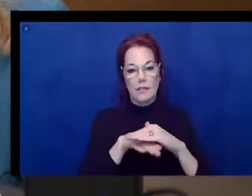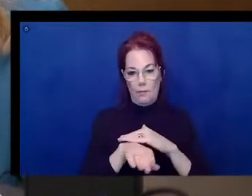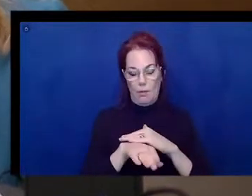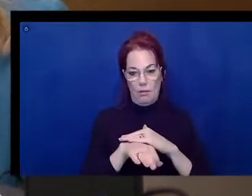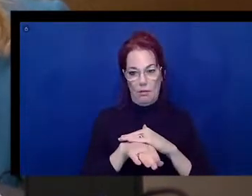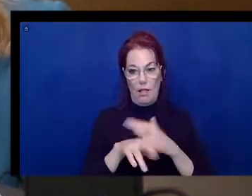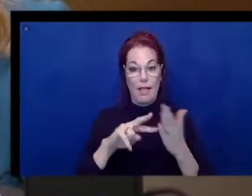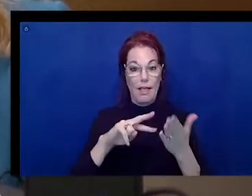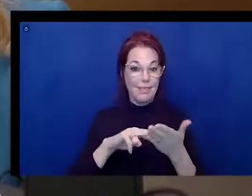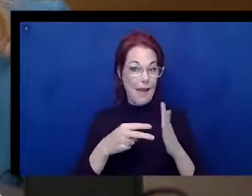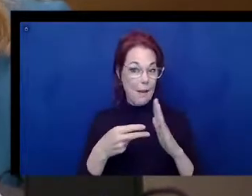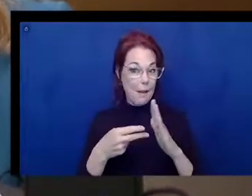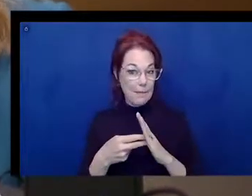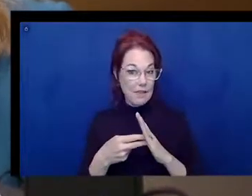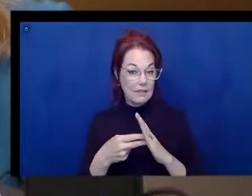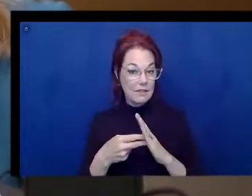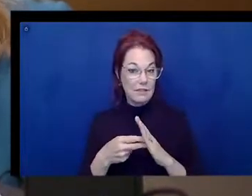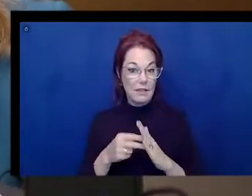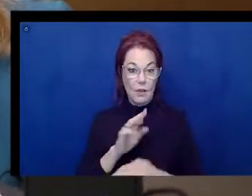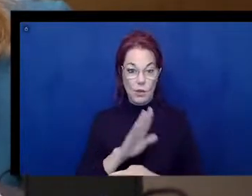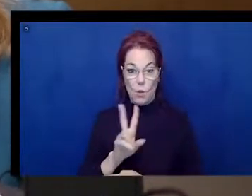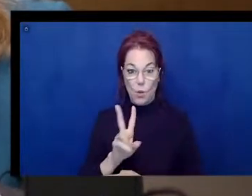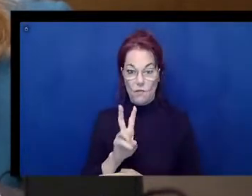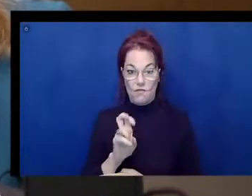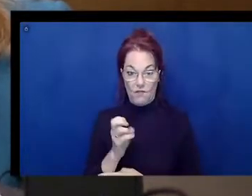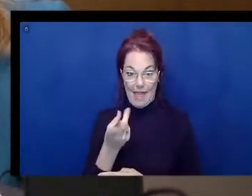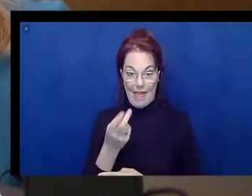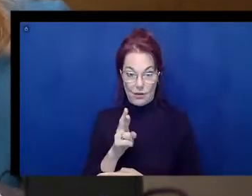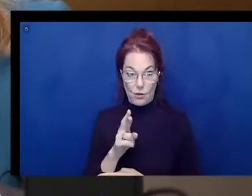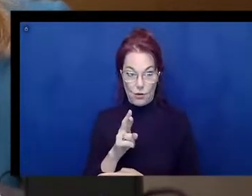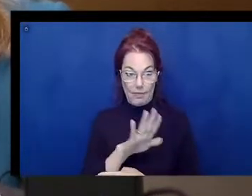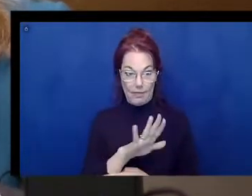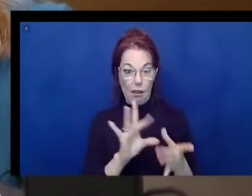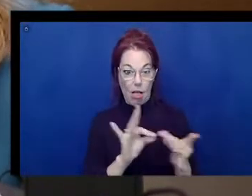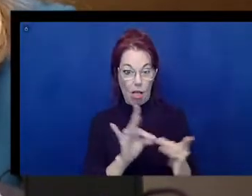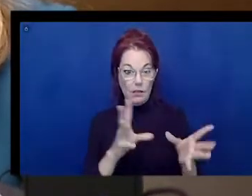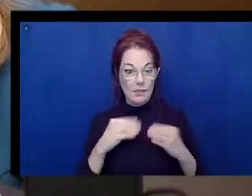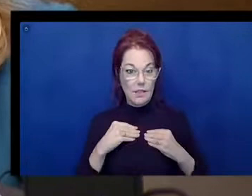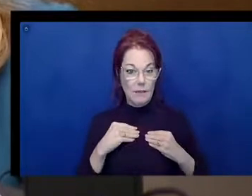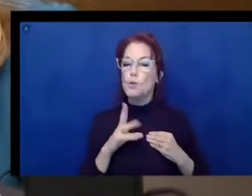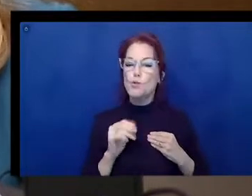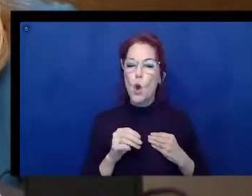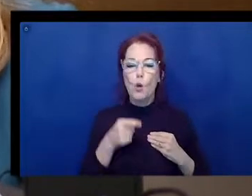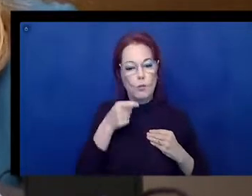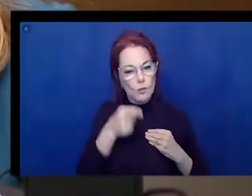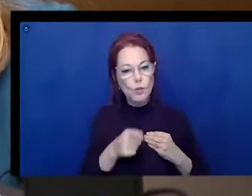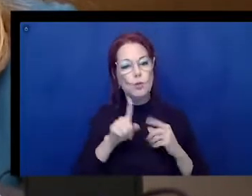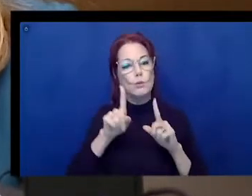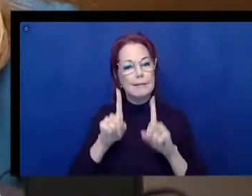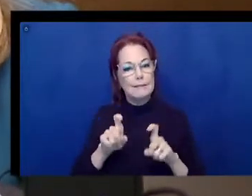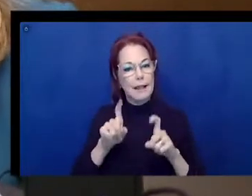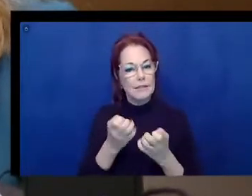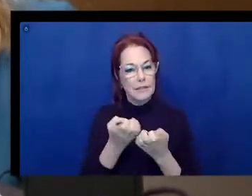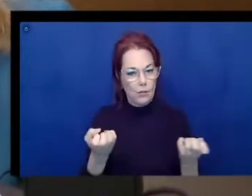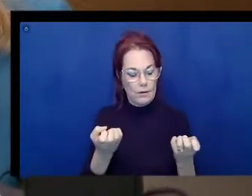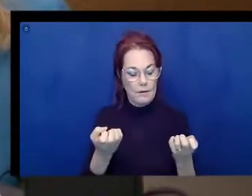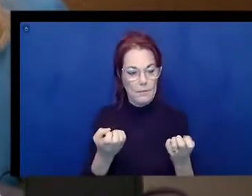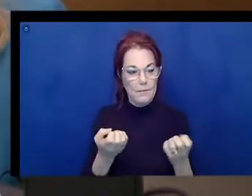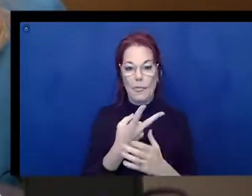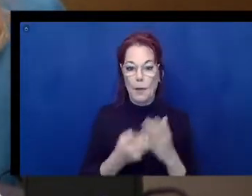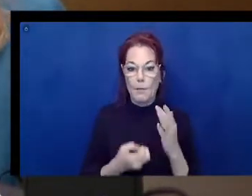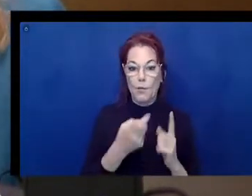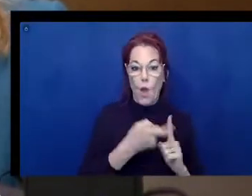not taking your vendor's word for it, but testing your own technology before you roll it out. And that involves both automated and